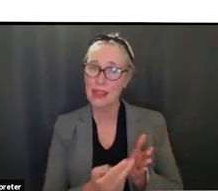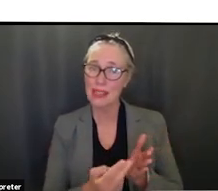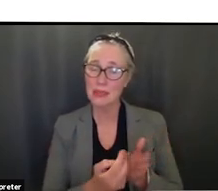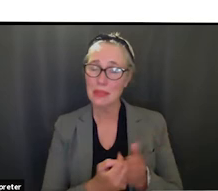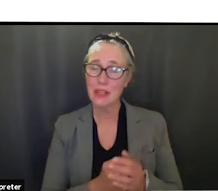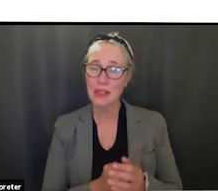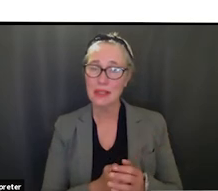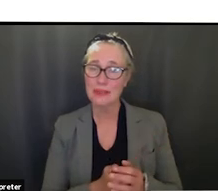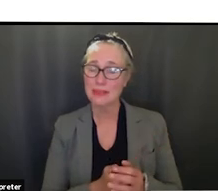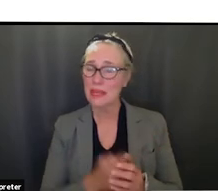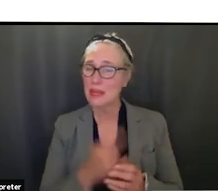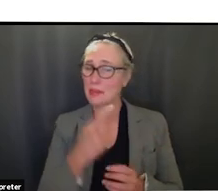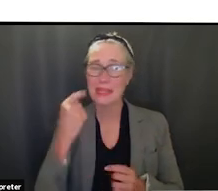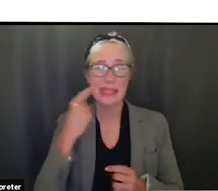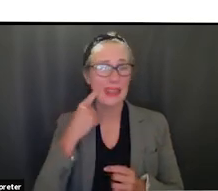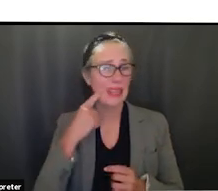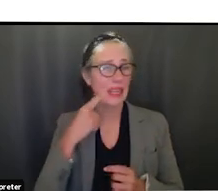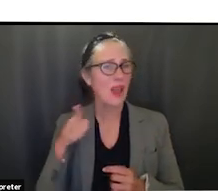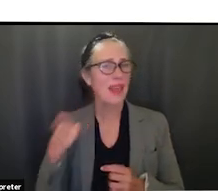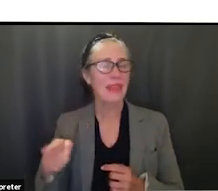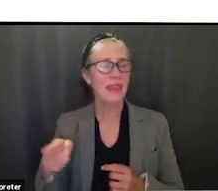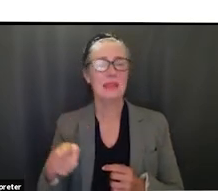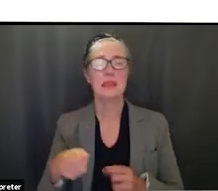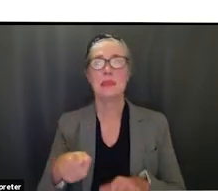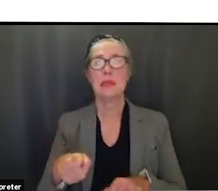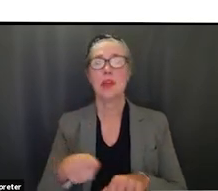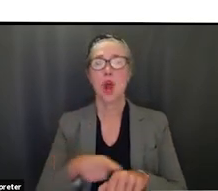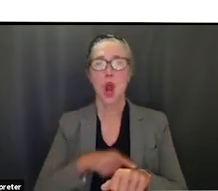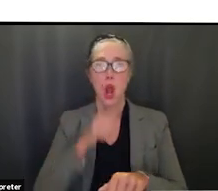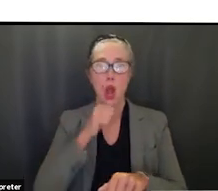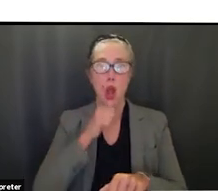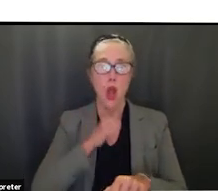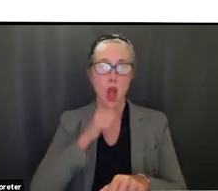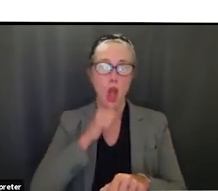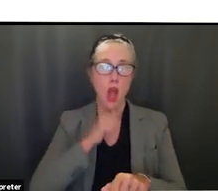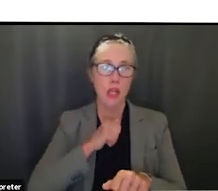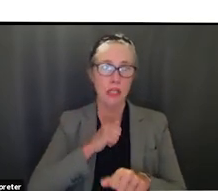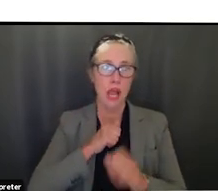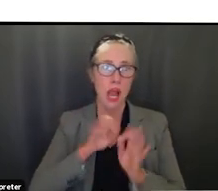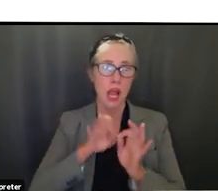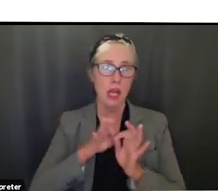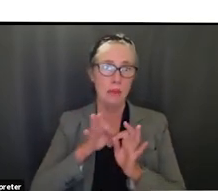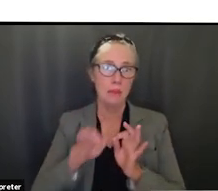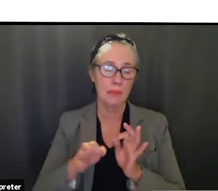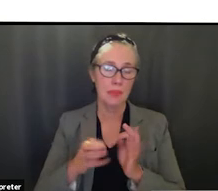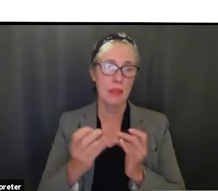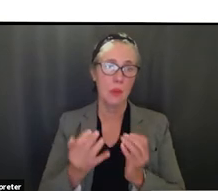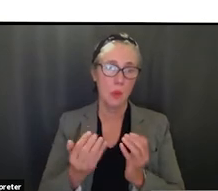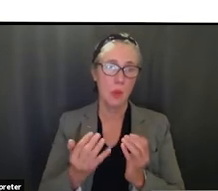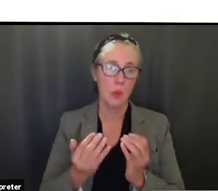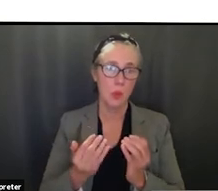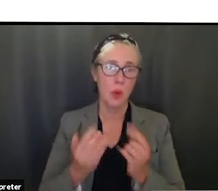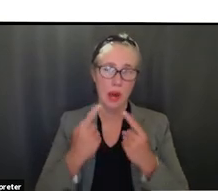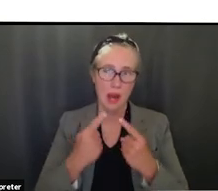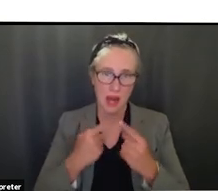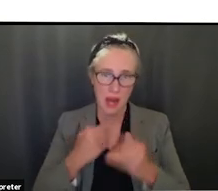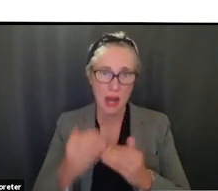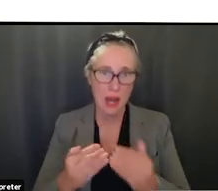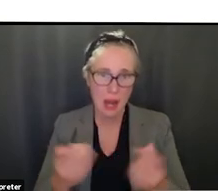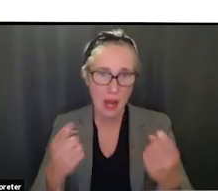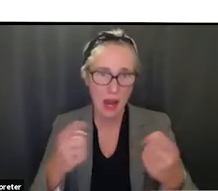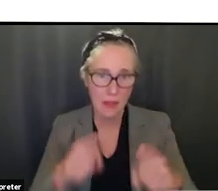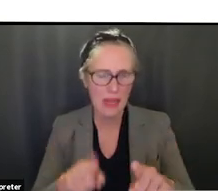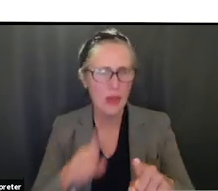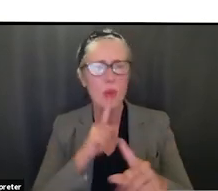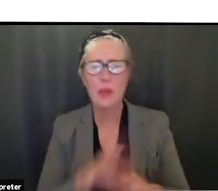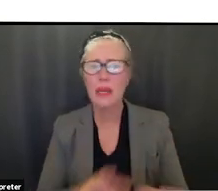time coming and it really is um so very important to all of the work that we